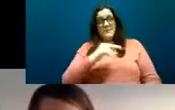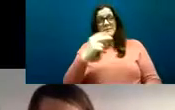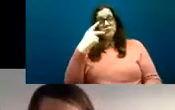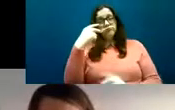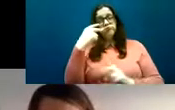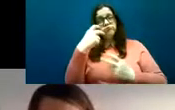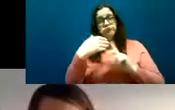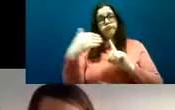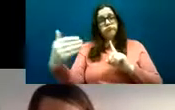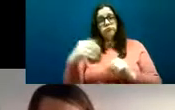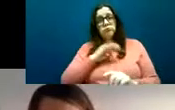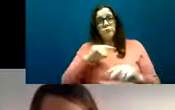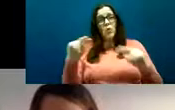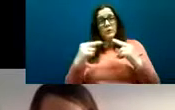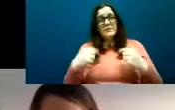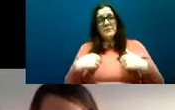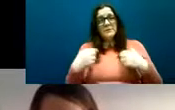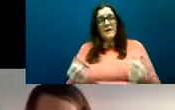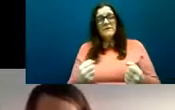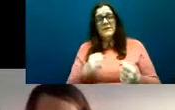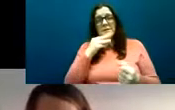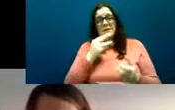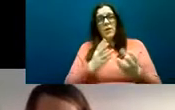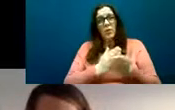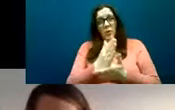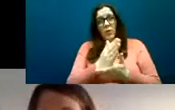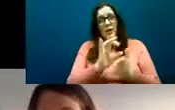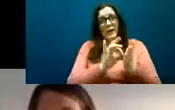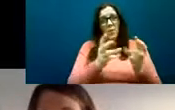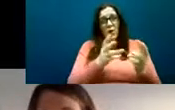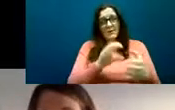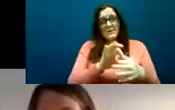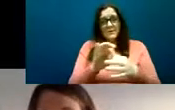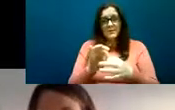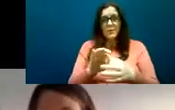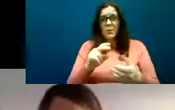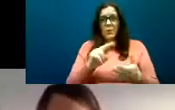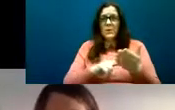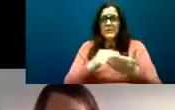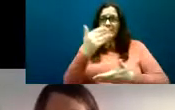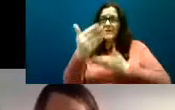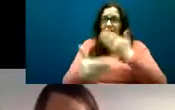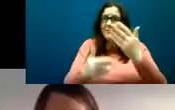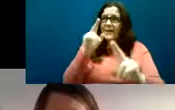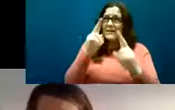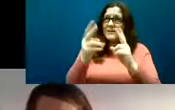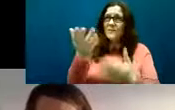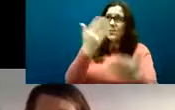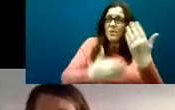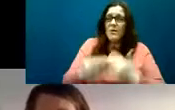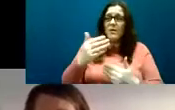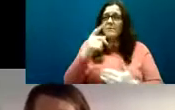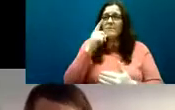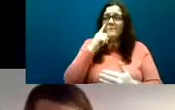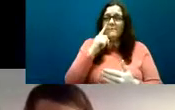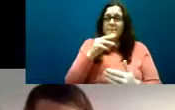we used a narrative interviewing method to get the participants to share stories with